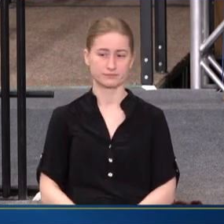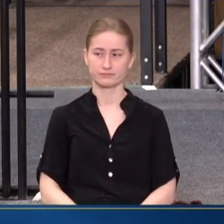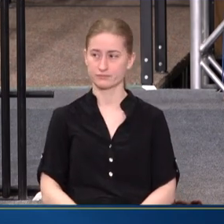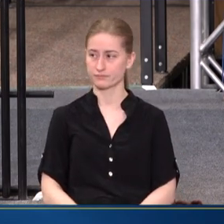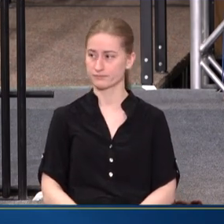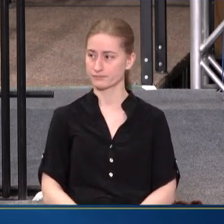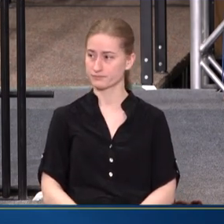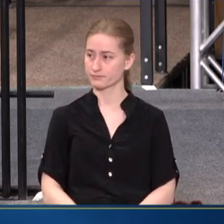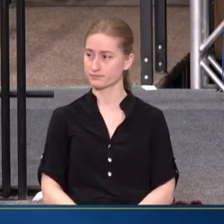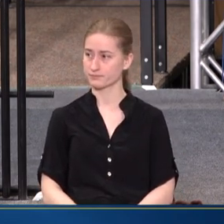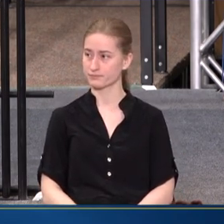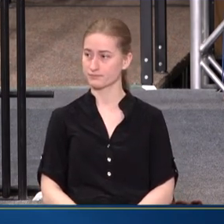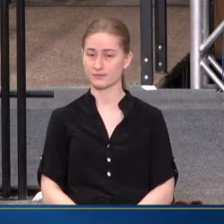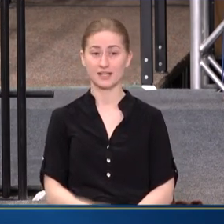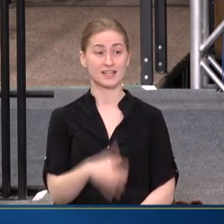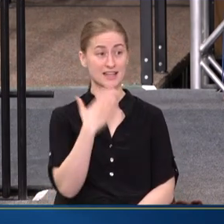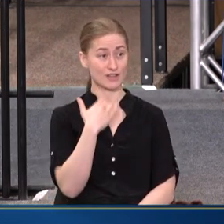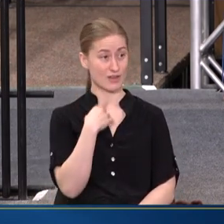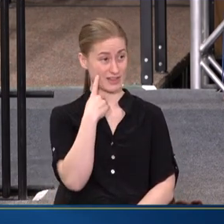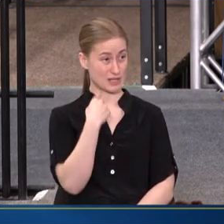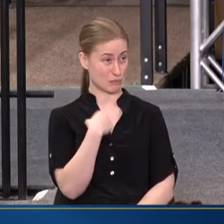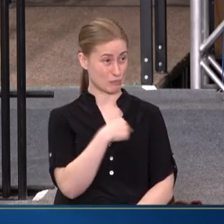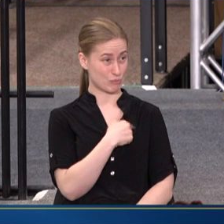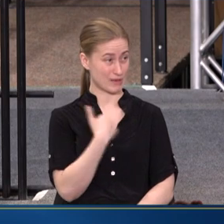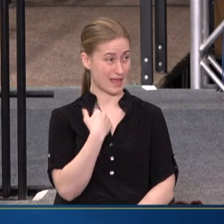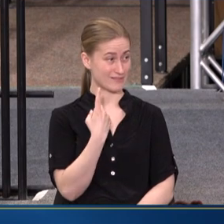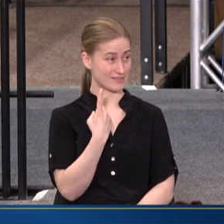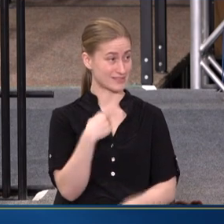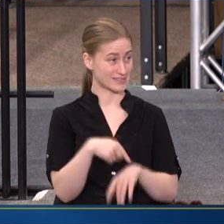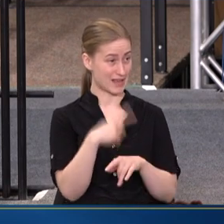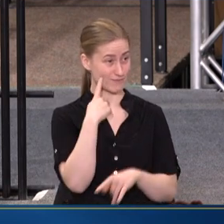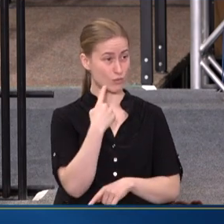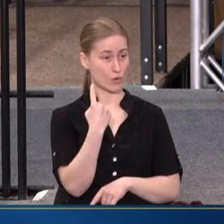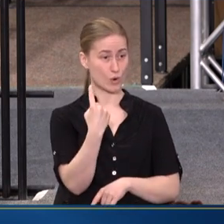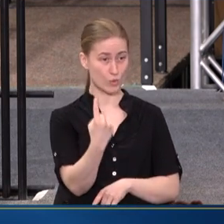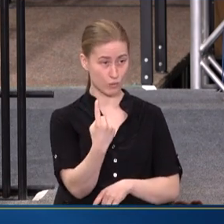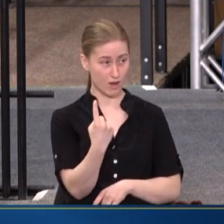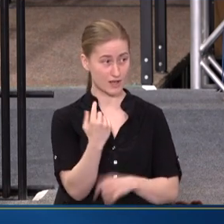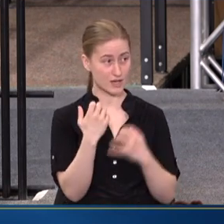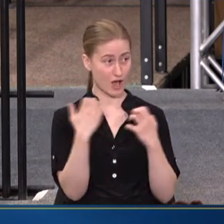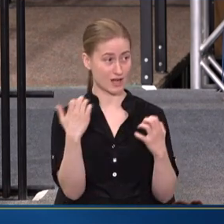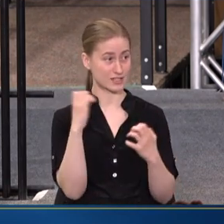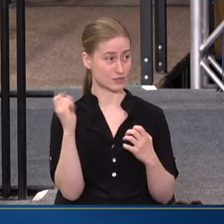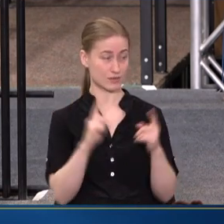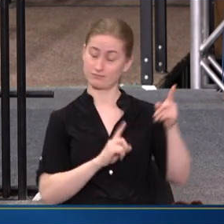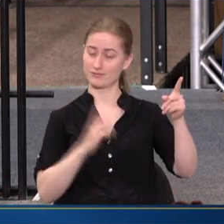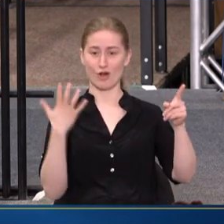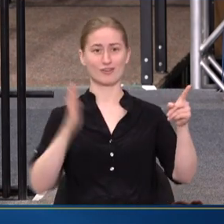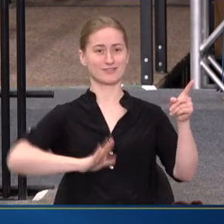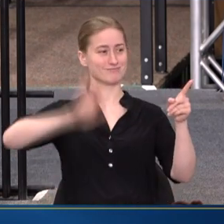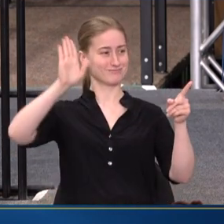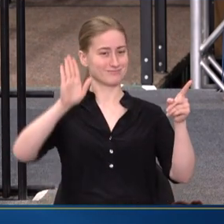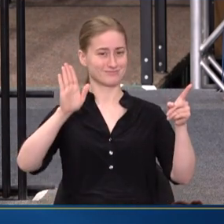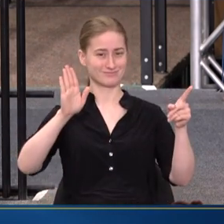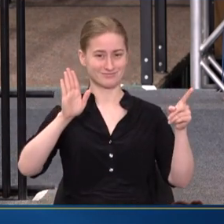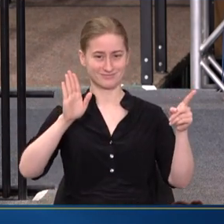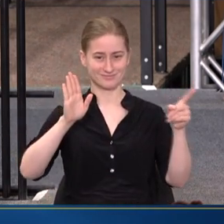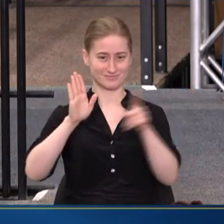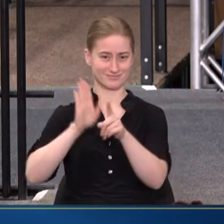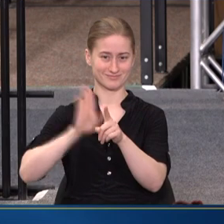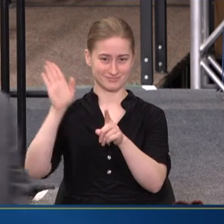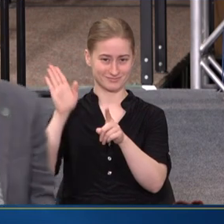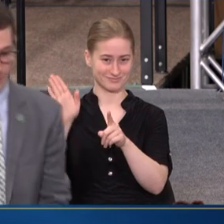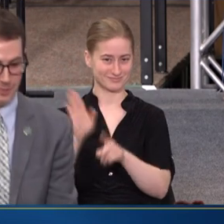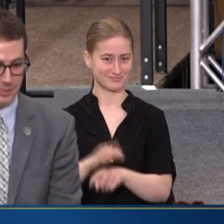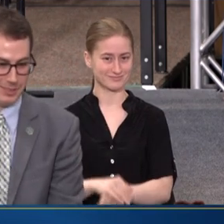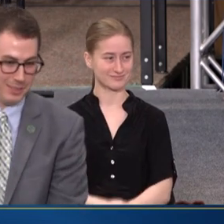THANK YOU. I THINK WE HAVE TIME FOR MAYBE ONE AUDIENCE QUESTION. OH, I SEE SOMEONE WHO PUT THEIR HAND UP FIRST.